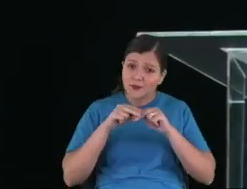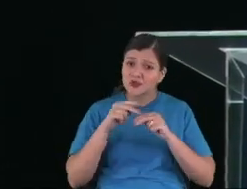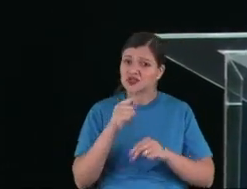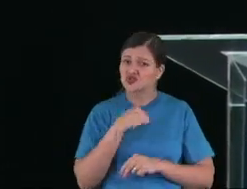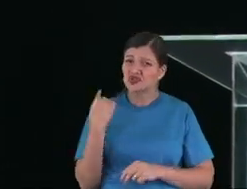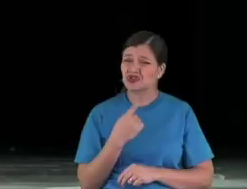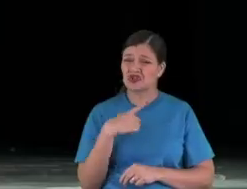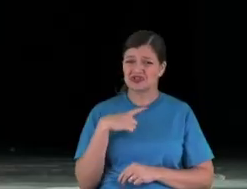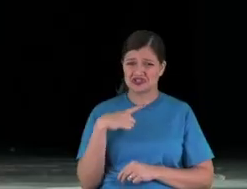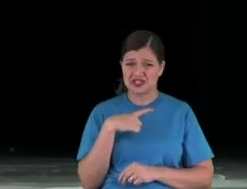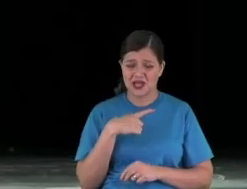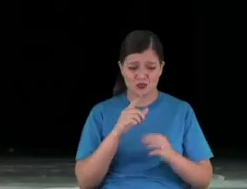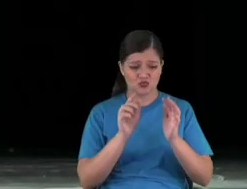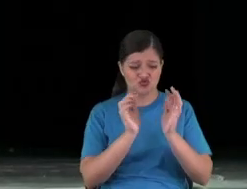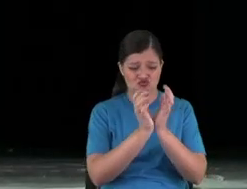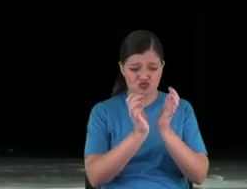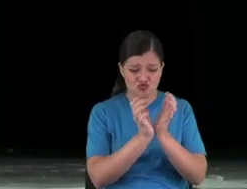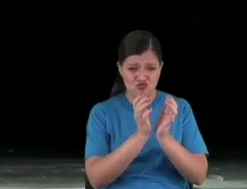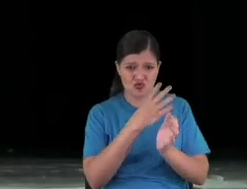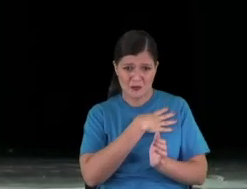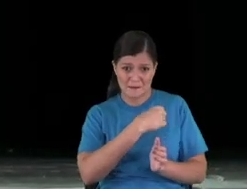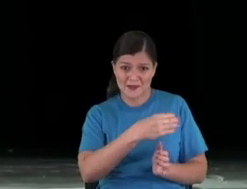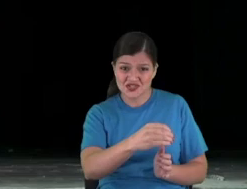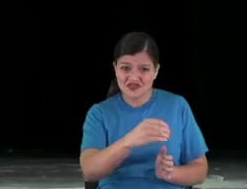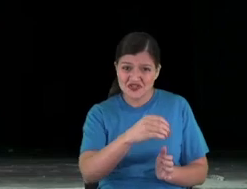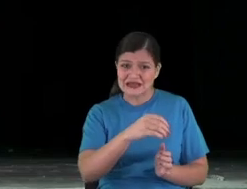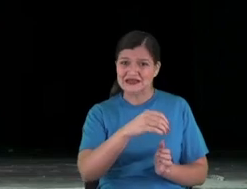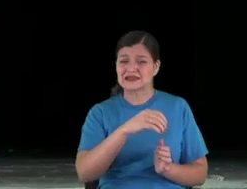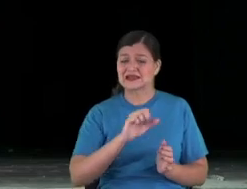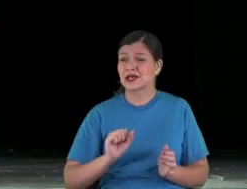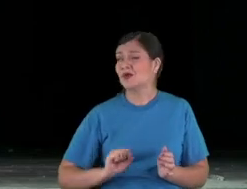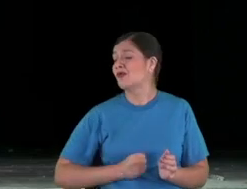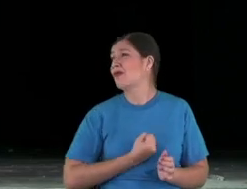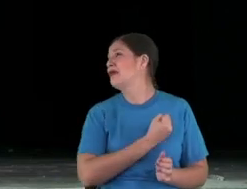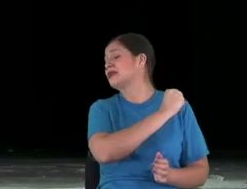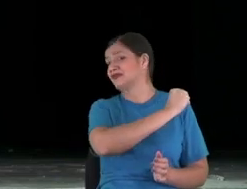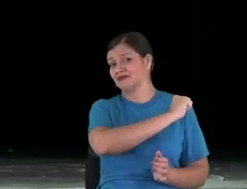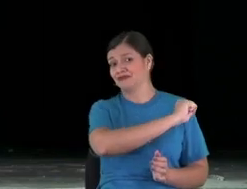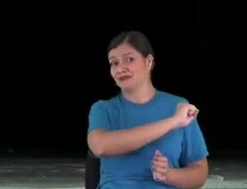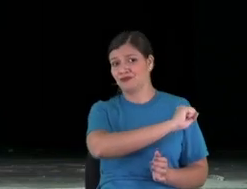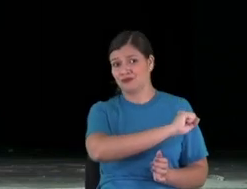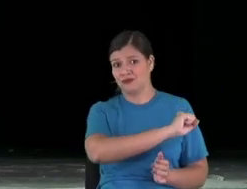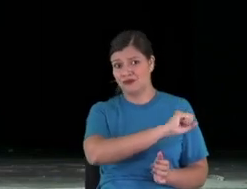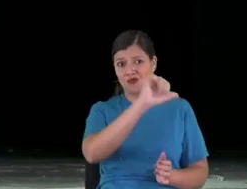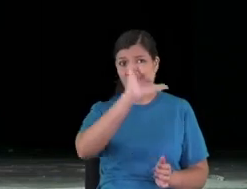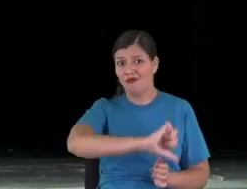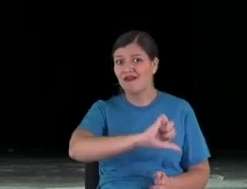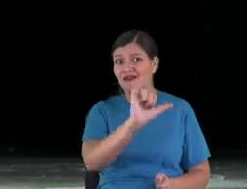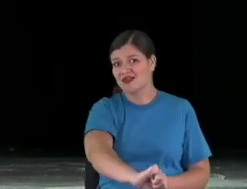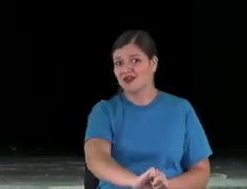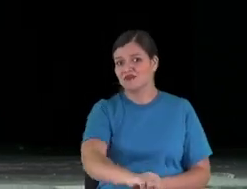That's the reason that we are living in a horrible generation. Paul said it's like the